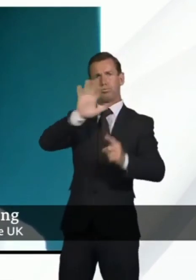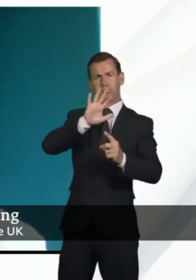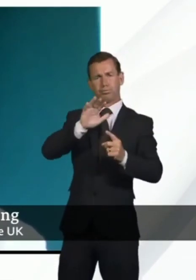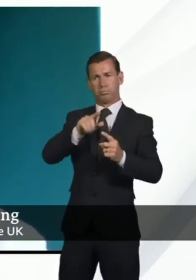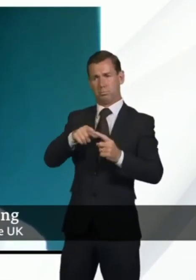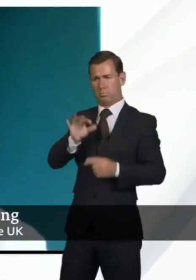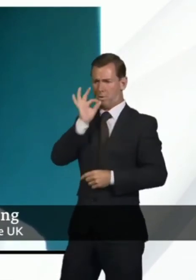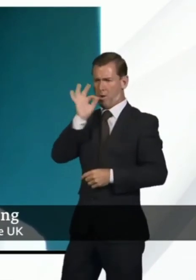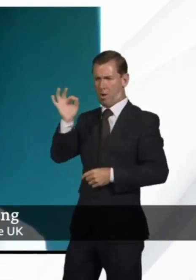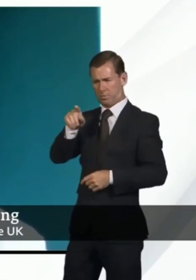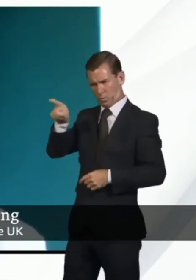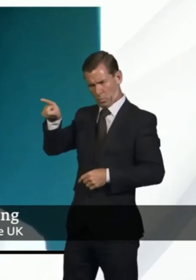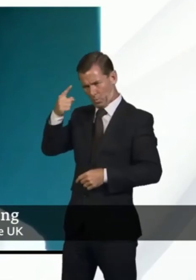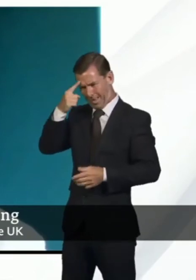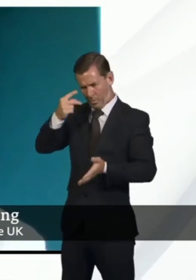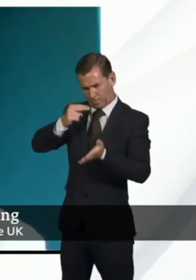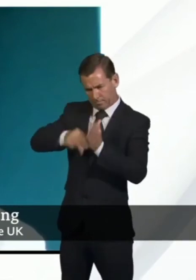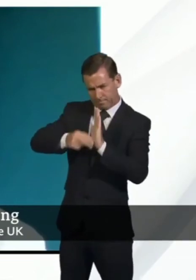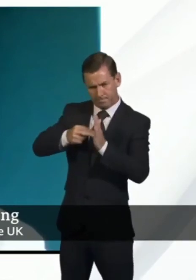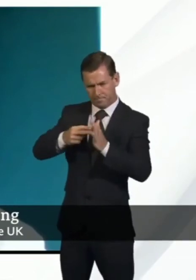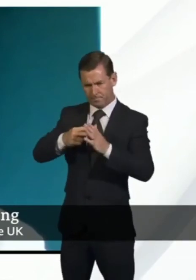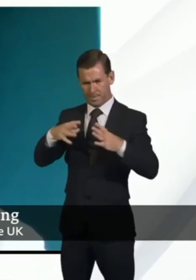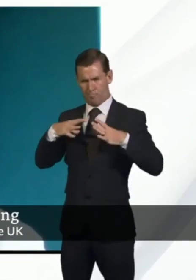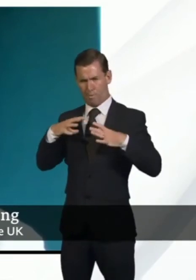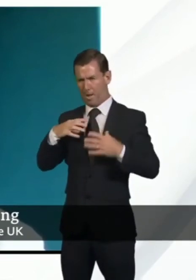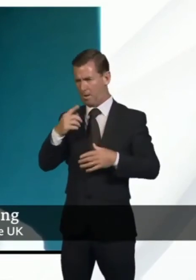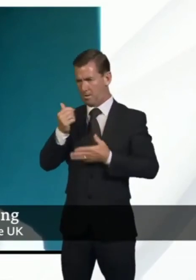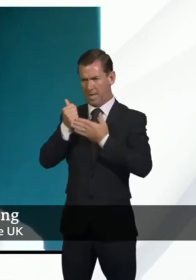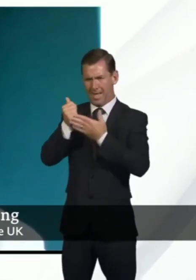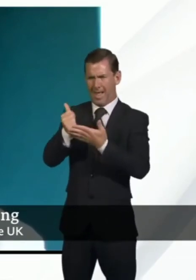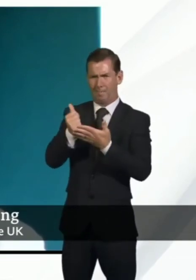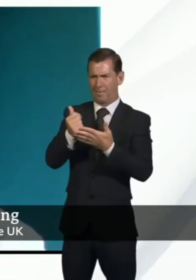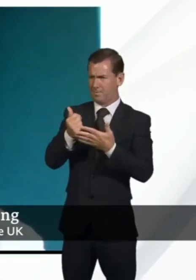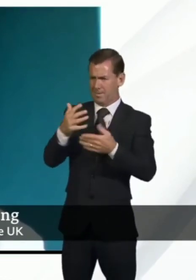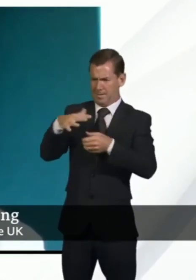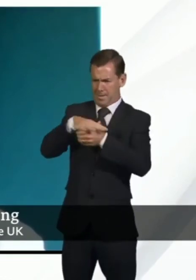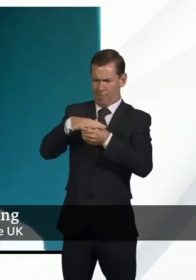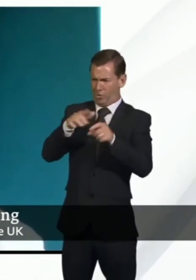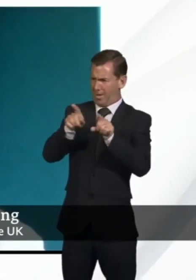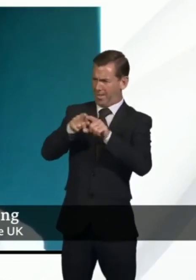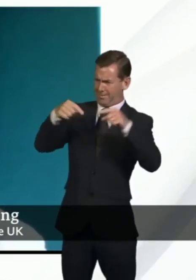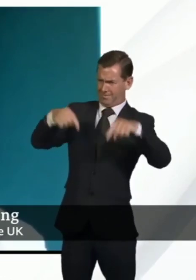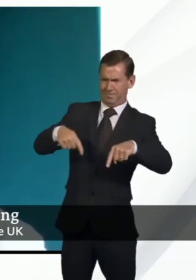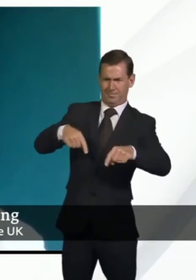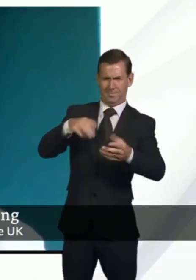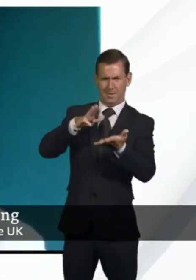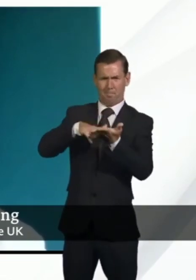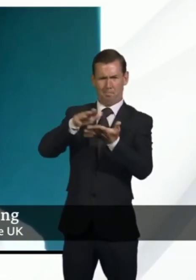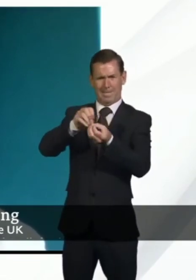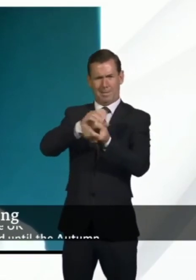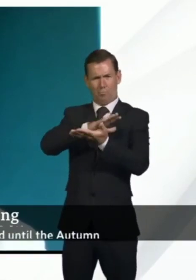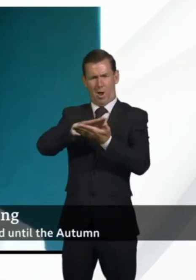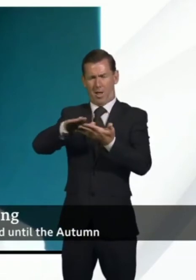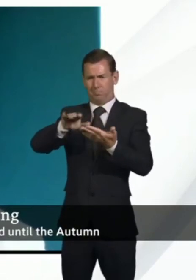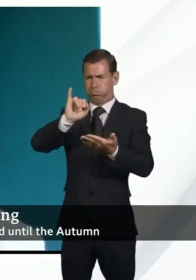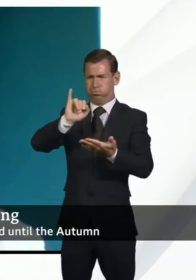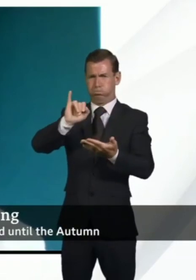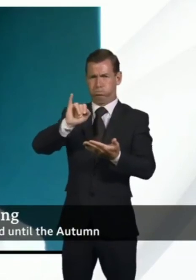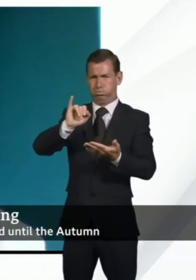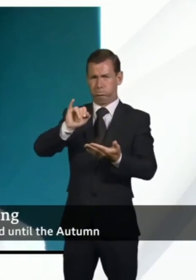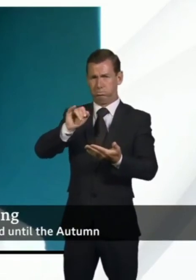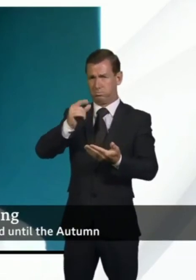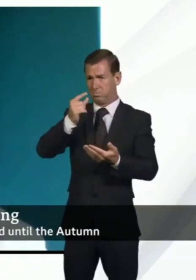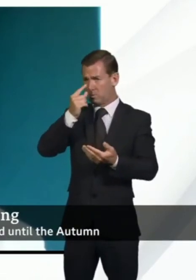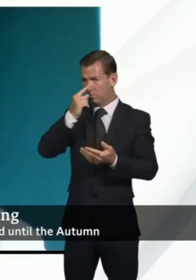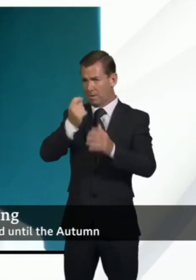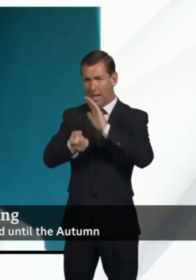tell me what specific work the government has done to prepare vulnerable and hard-hit areas like Middlesbrough for a future significant